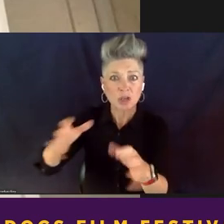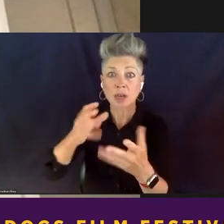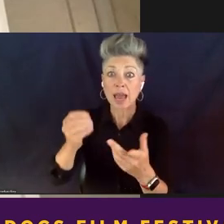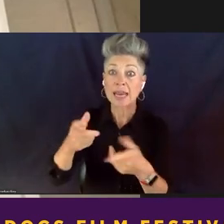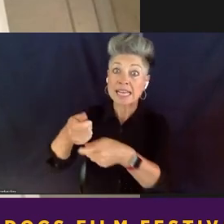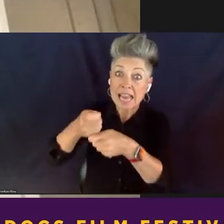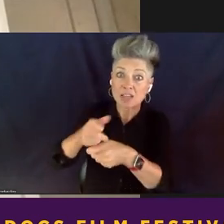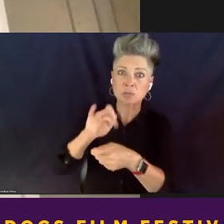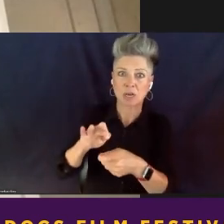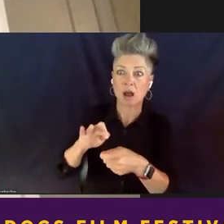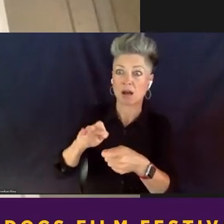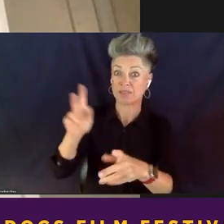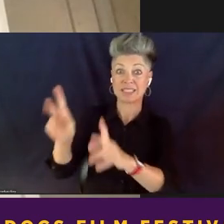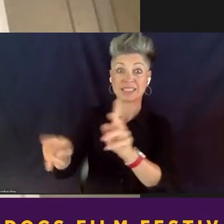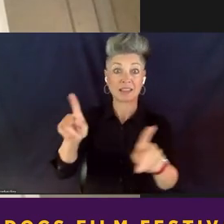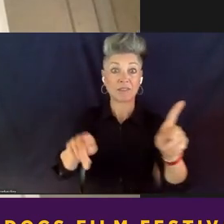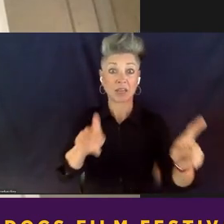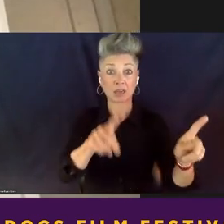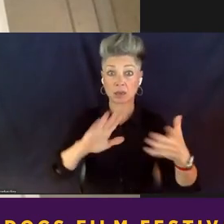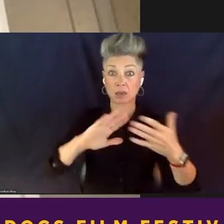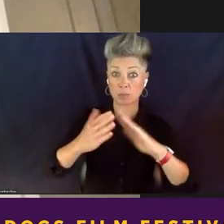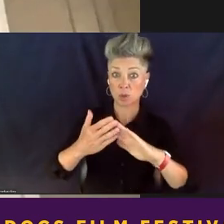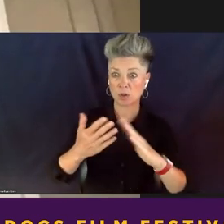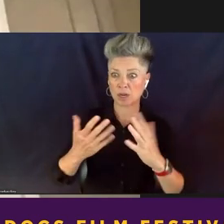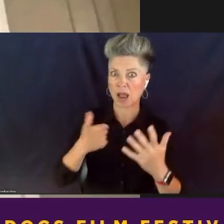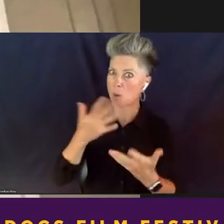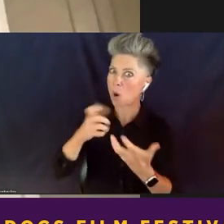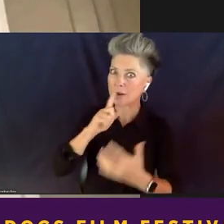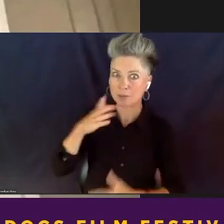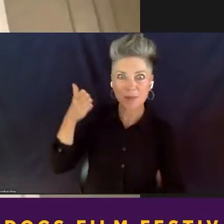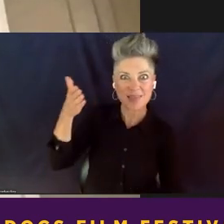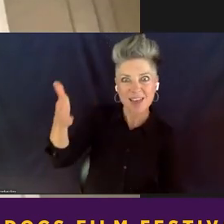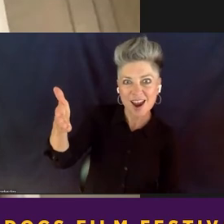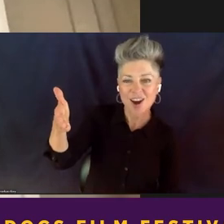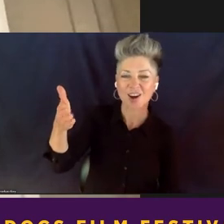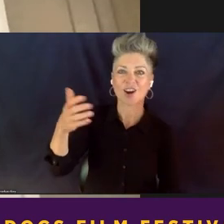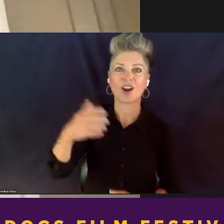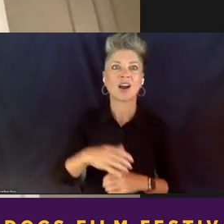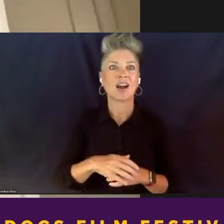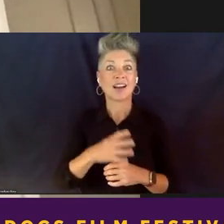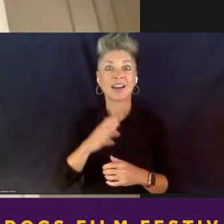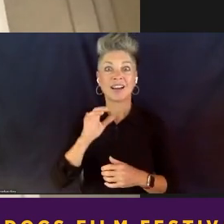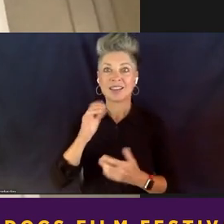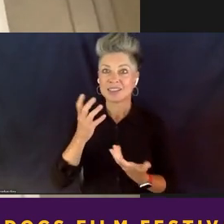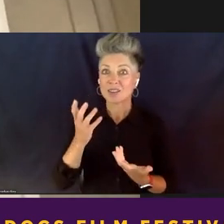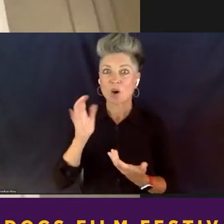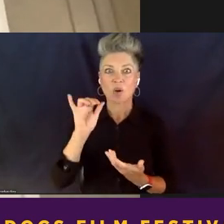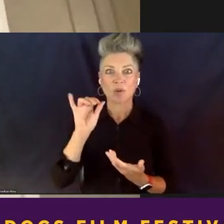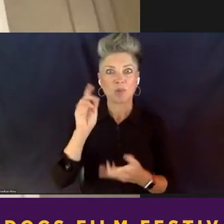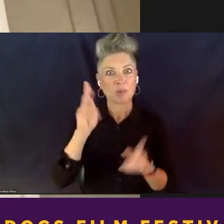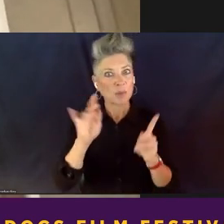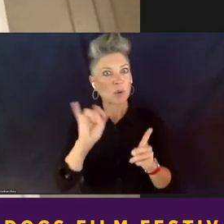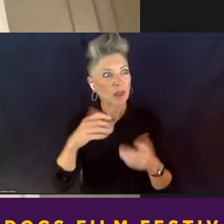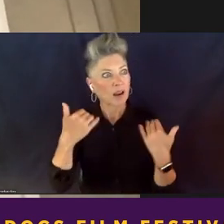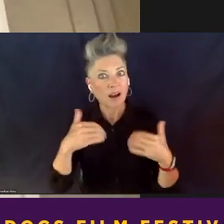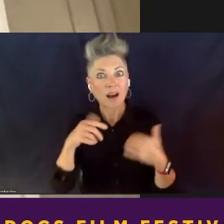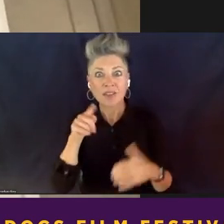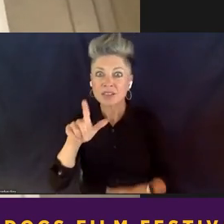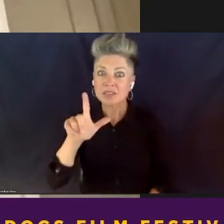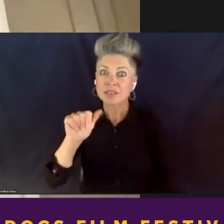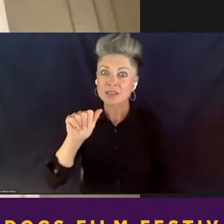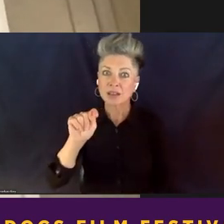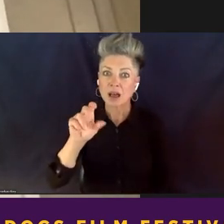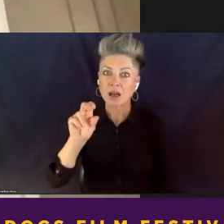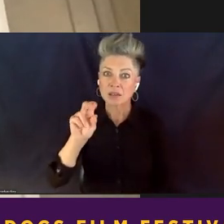So I really wanted to be there. And I didn't want it to just be a showing where it was like, oh, this is Latayan's story. I really wanted to